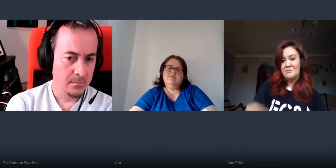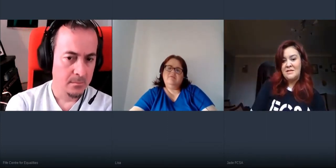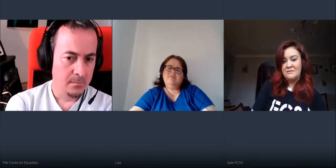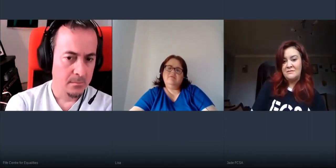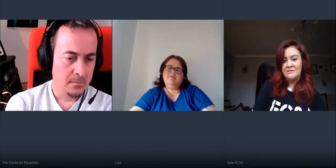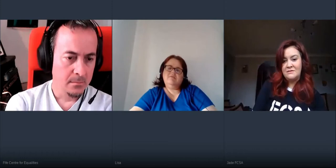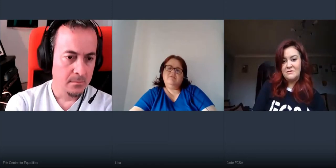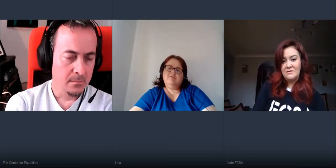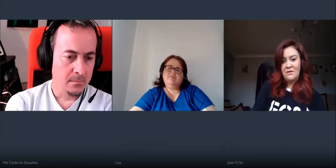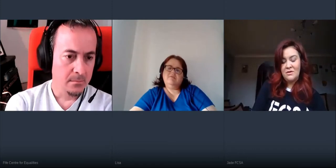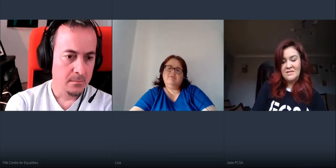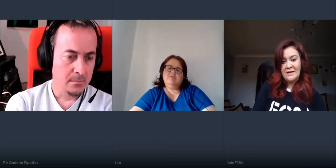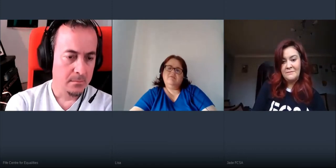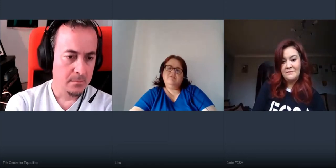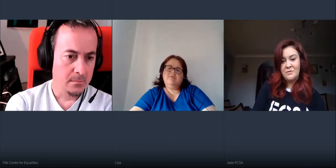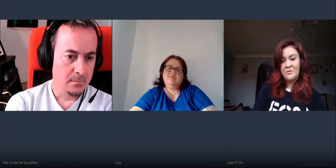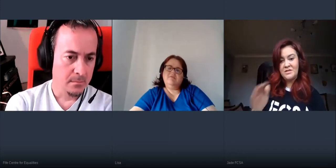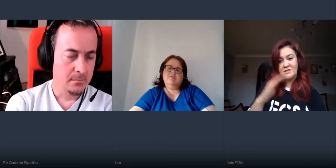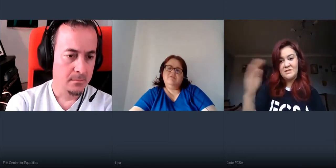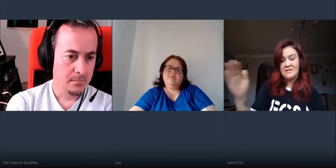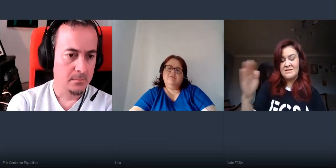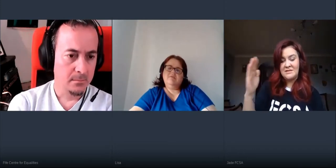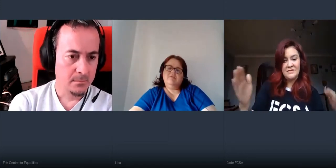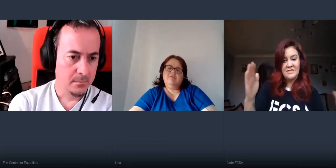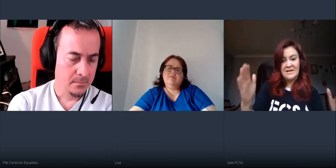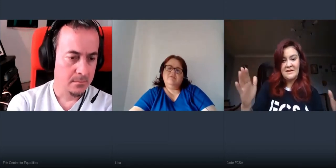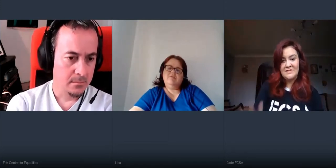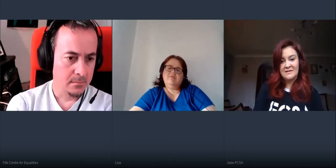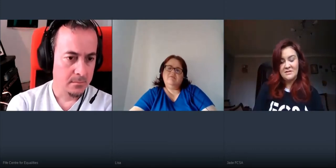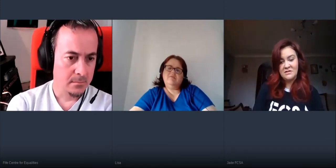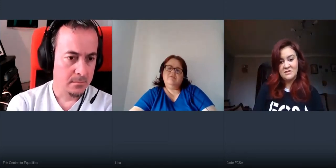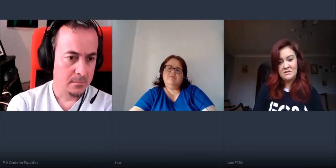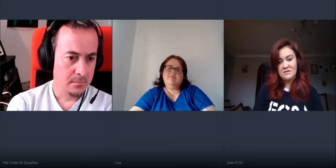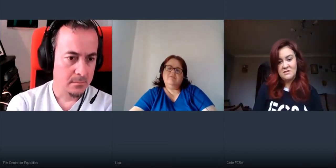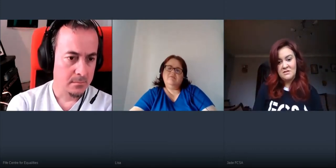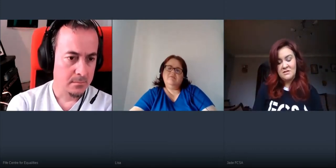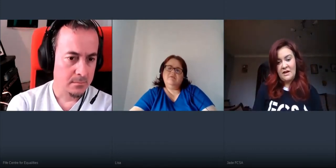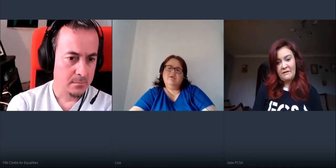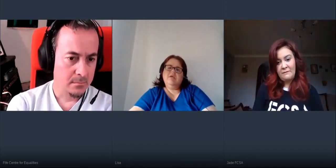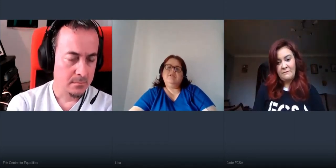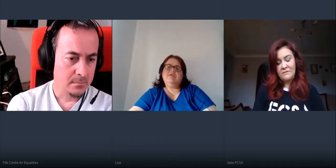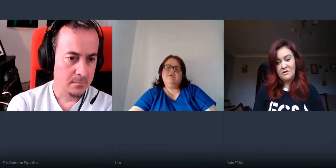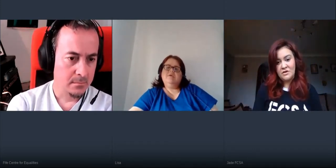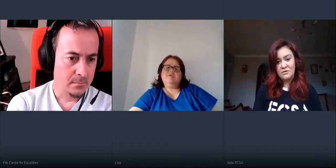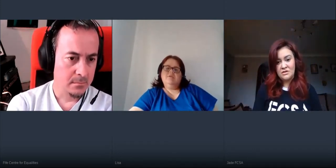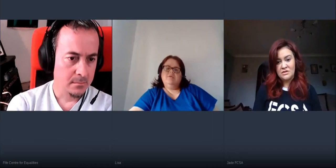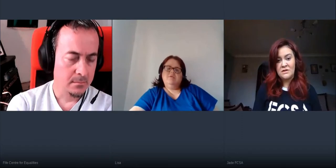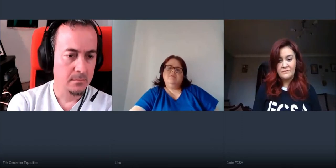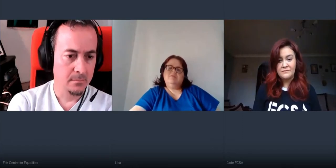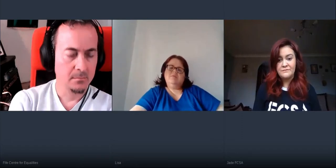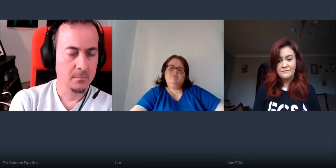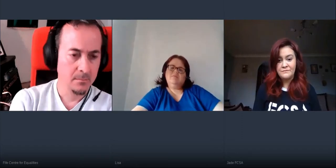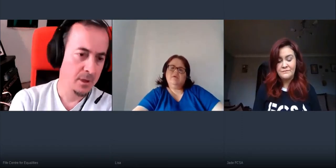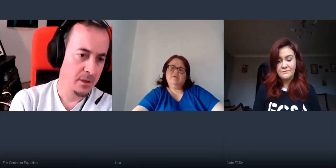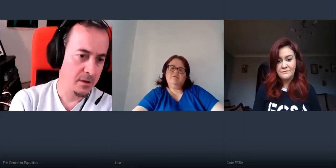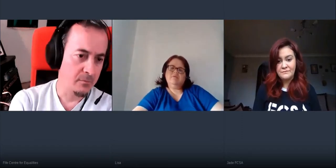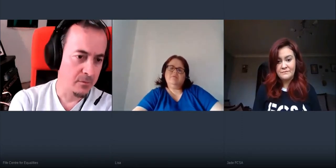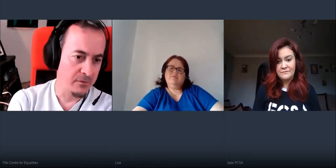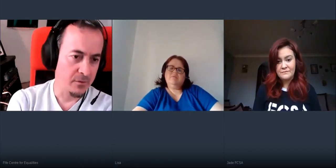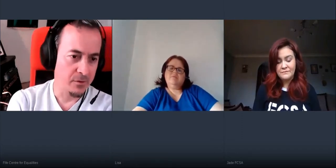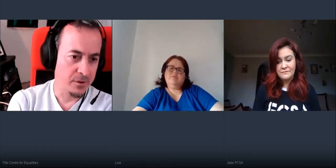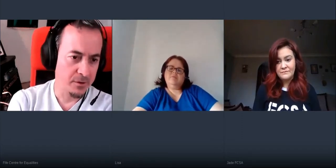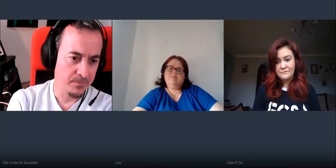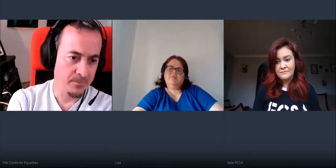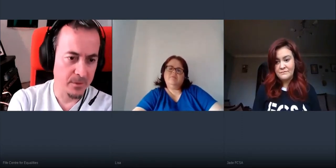comes in all the time and worse it's a different set of standards um than the skills and stuff yeah with